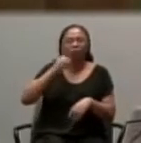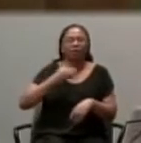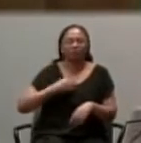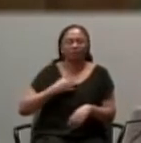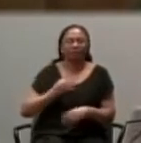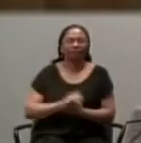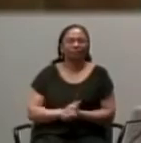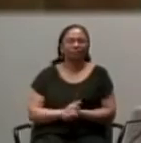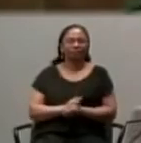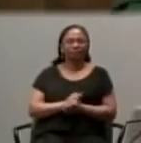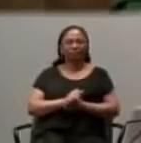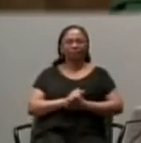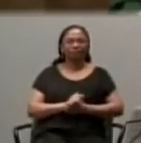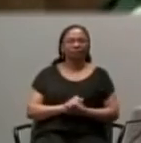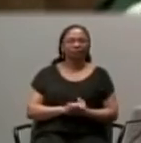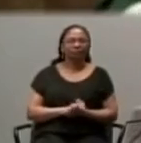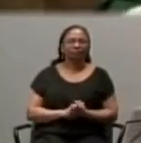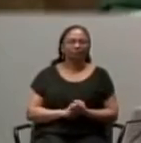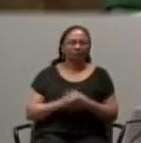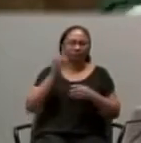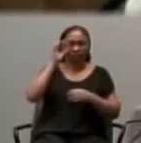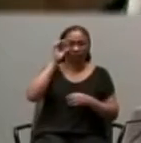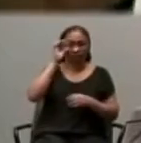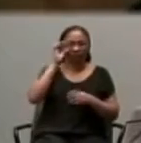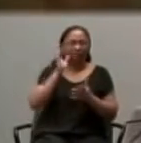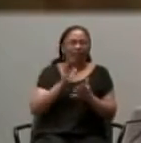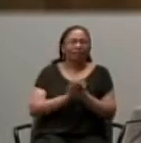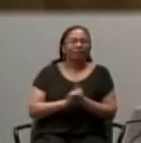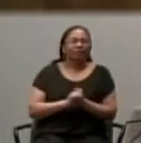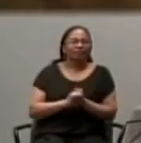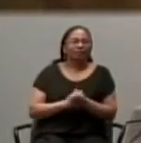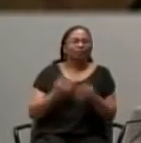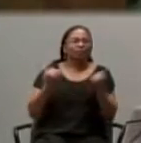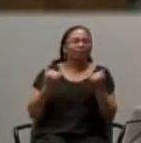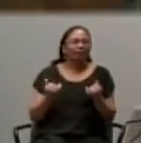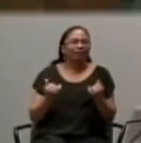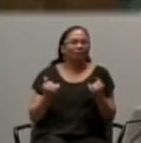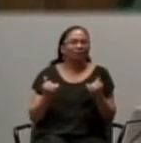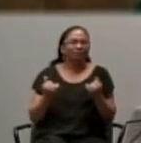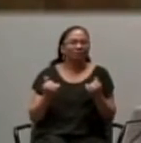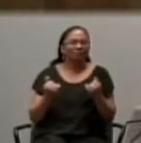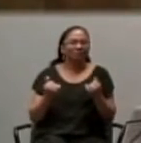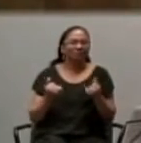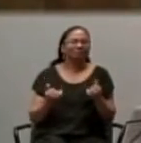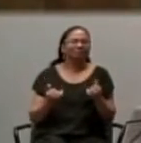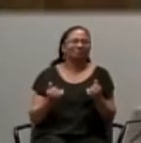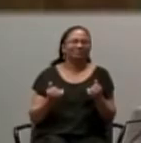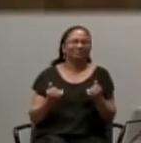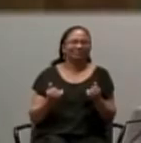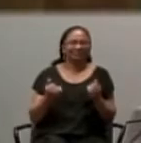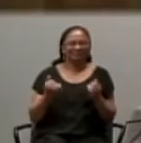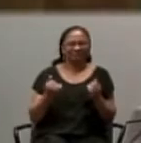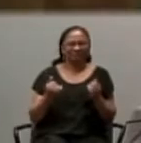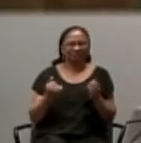So, in that metaphor, if you will, or analogy of the spinach, I move on to the gospel this morning.